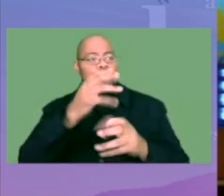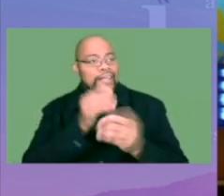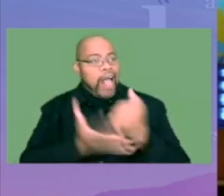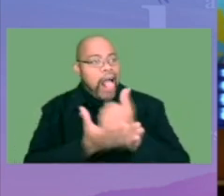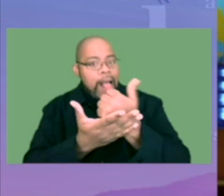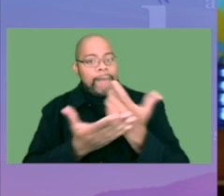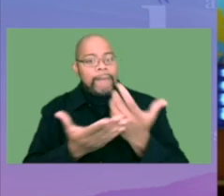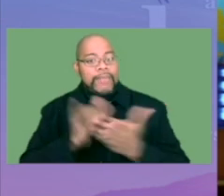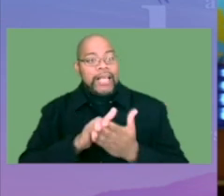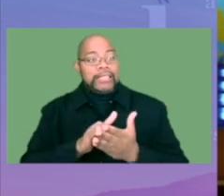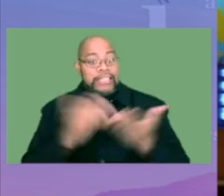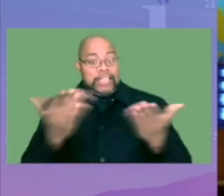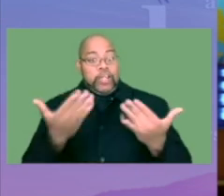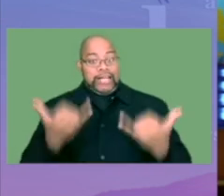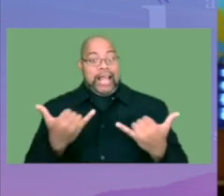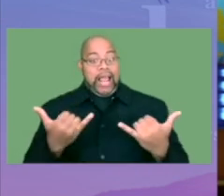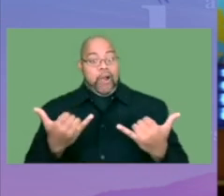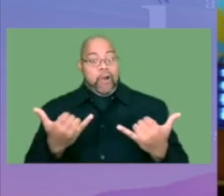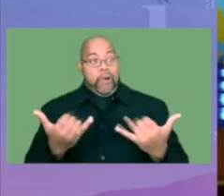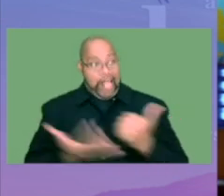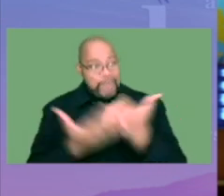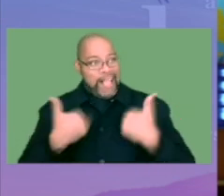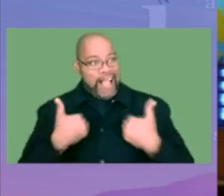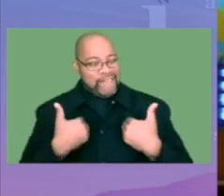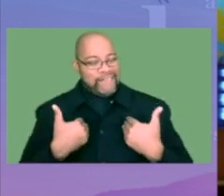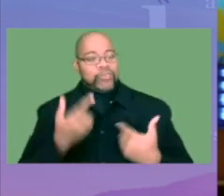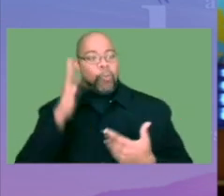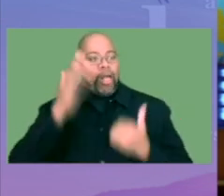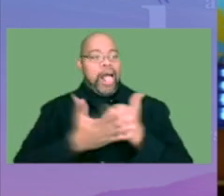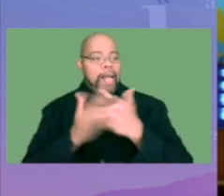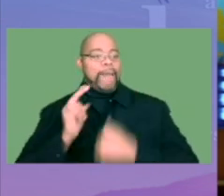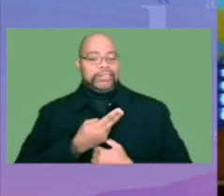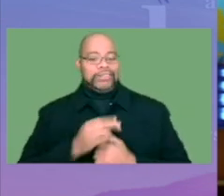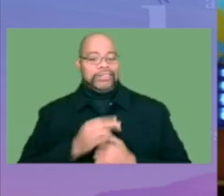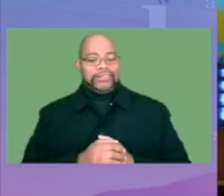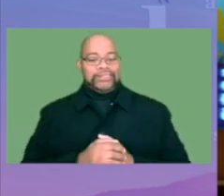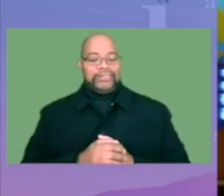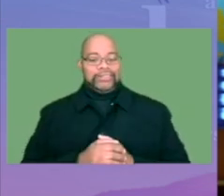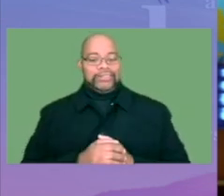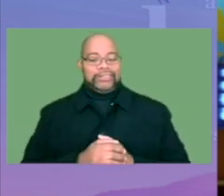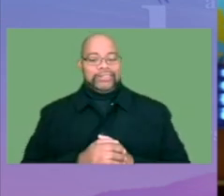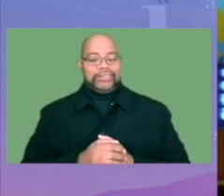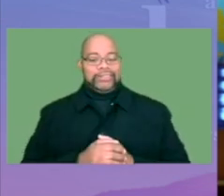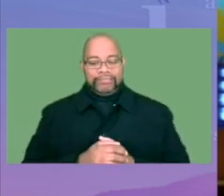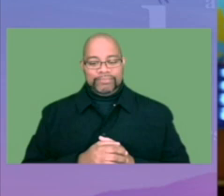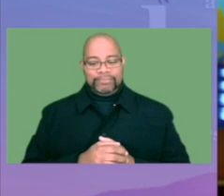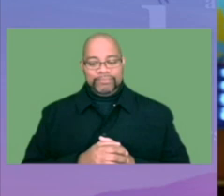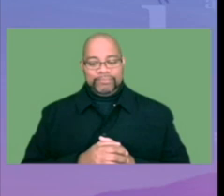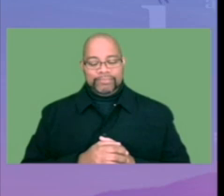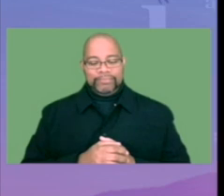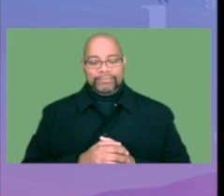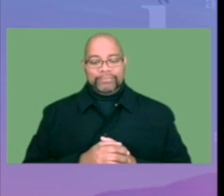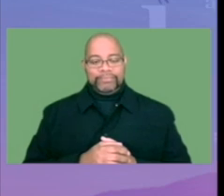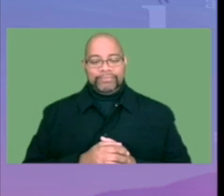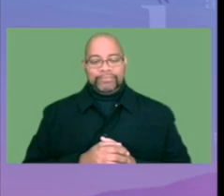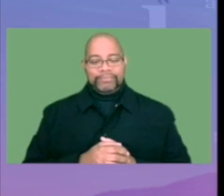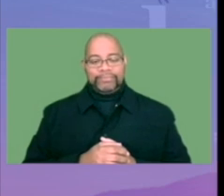received help or it's it's here. It's up here now. So and it's going to help. I see it helping out a lot.